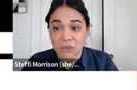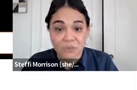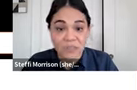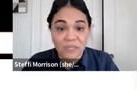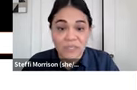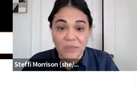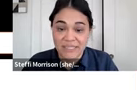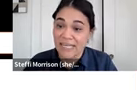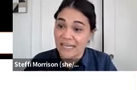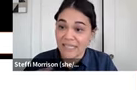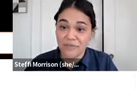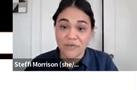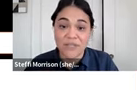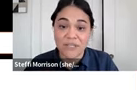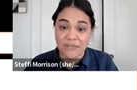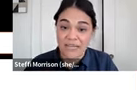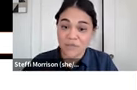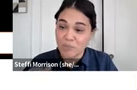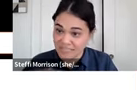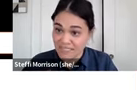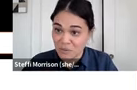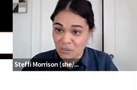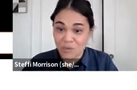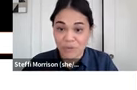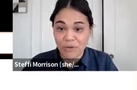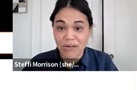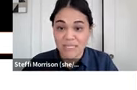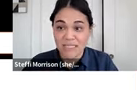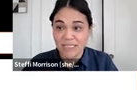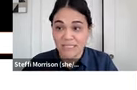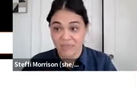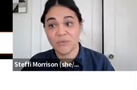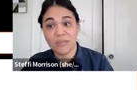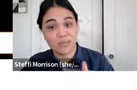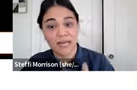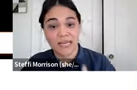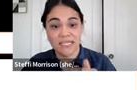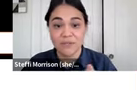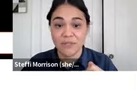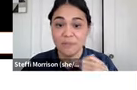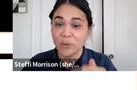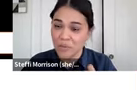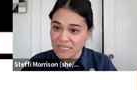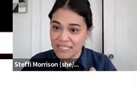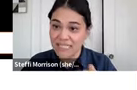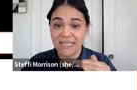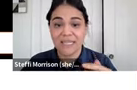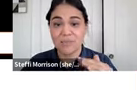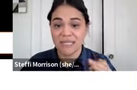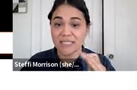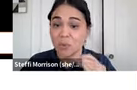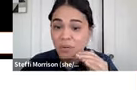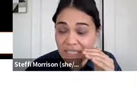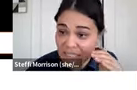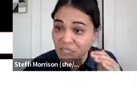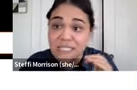So, with the high level of value placed on cultural programming with the high level of importance that